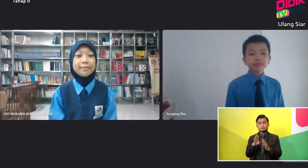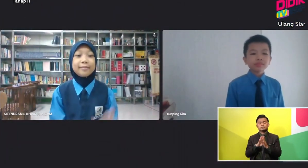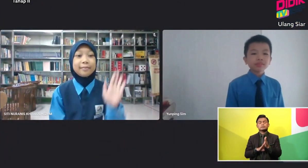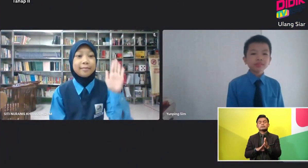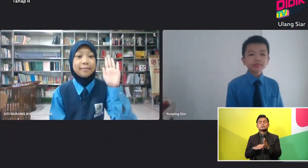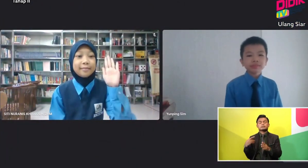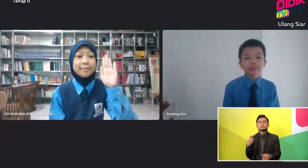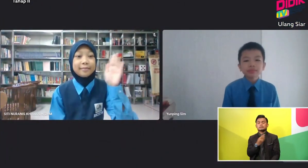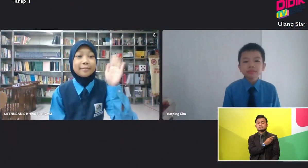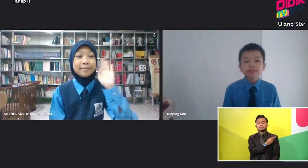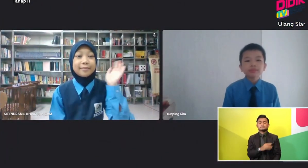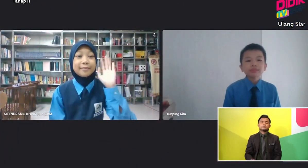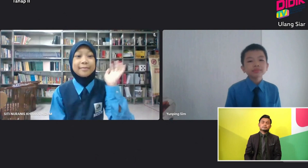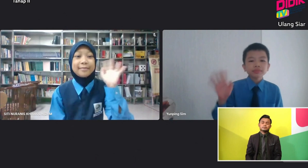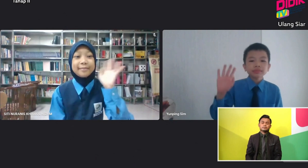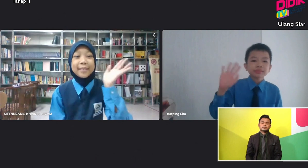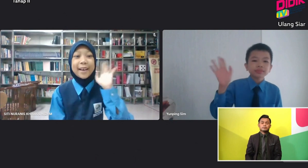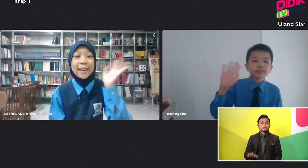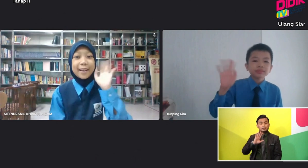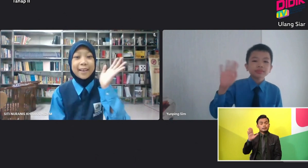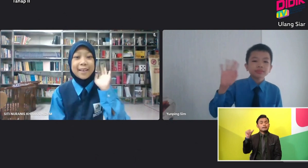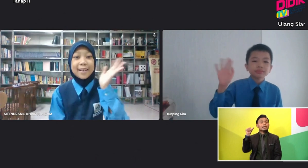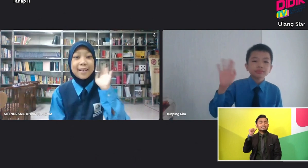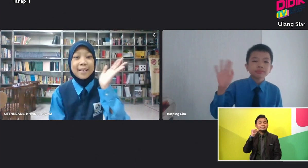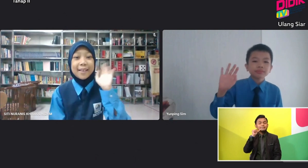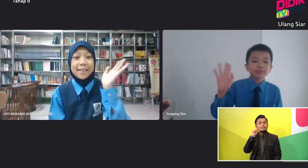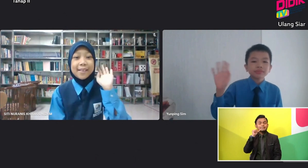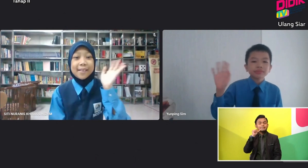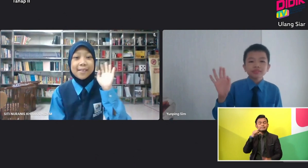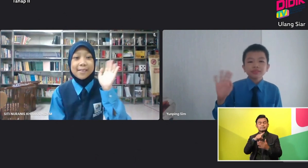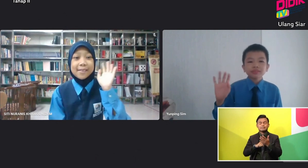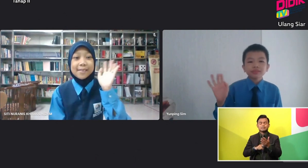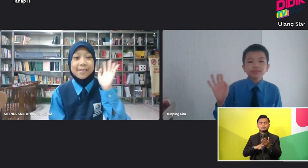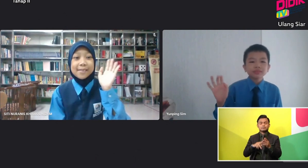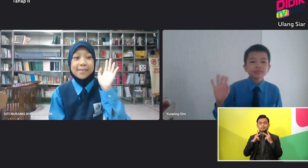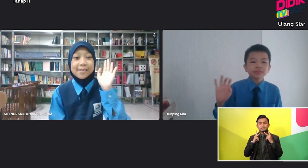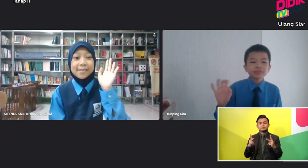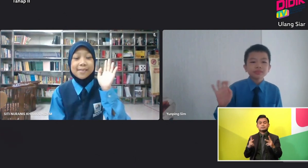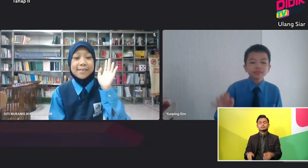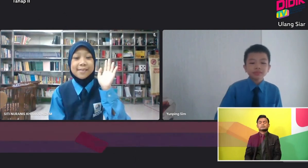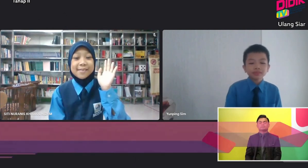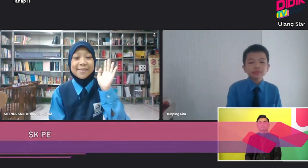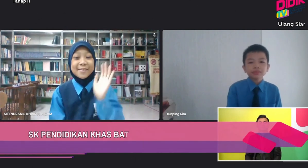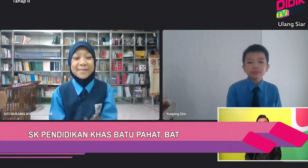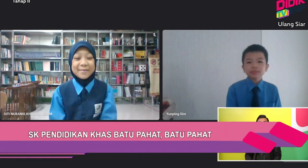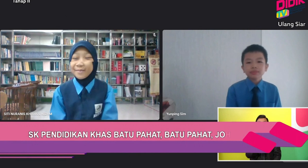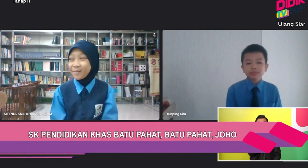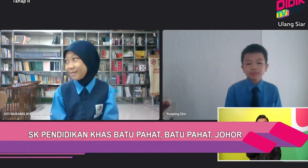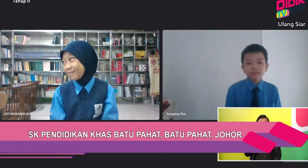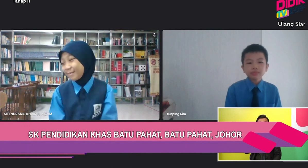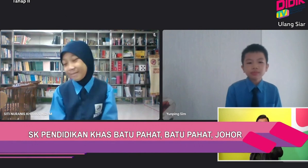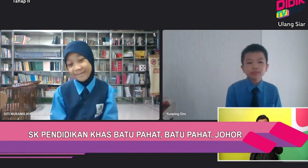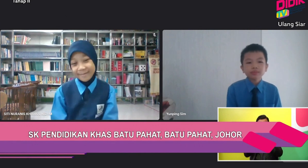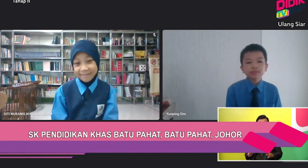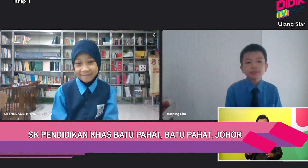Hi, Hanif. How are you? Okay, nice. And then, the next one is Peng